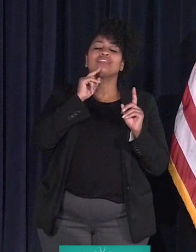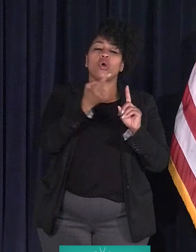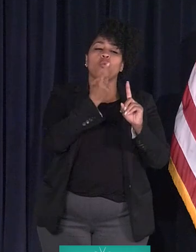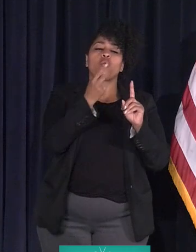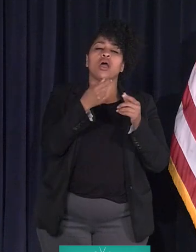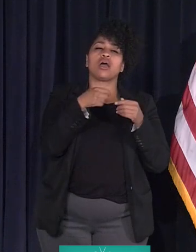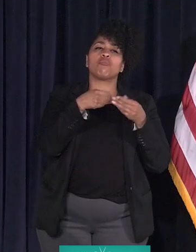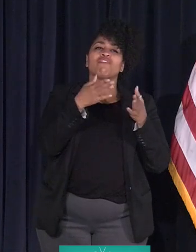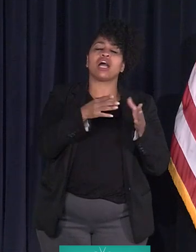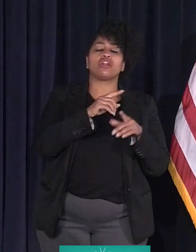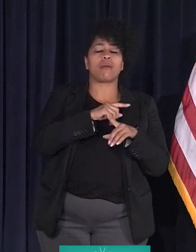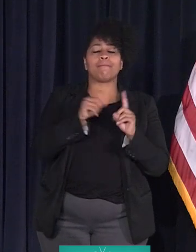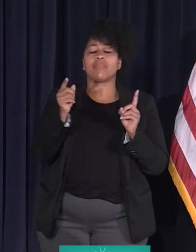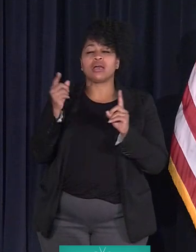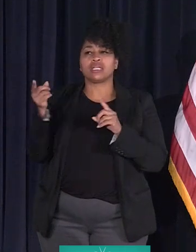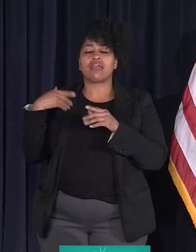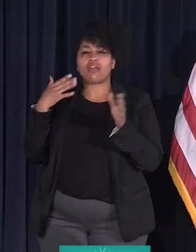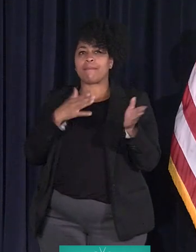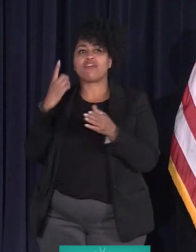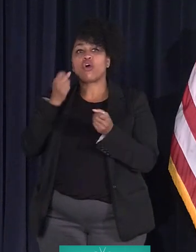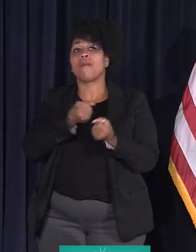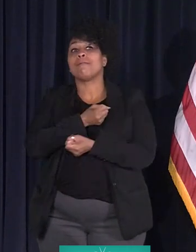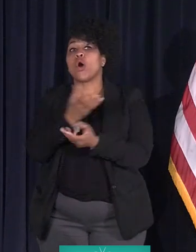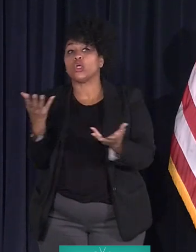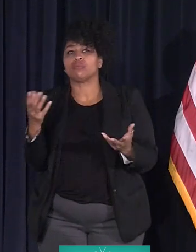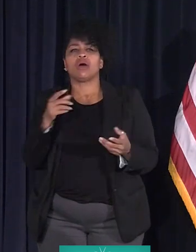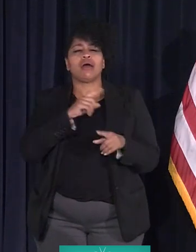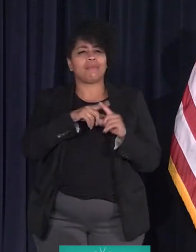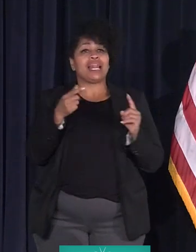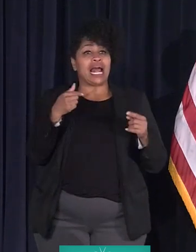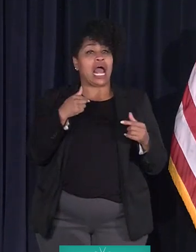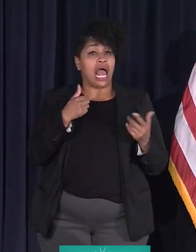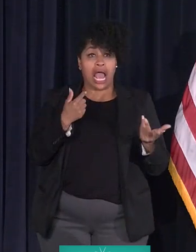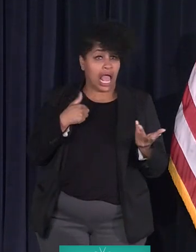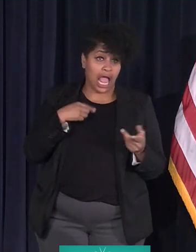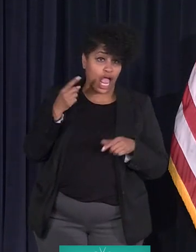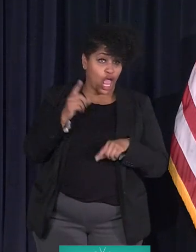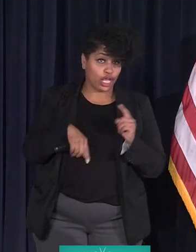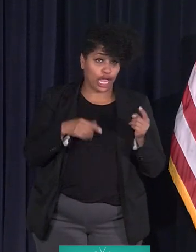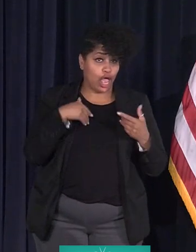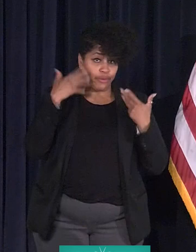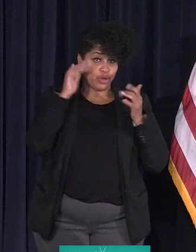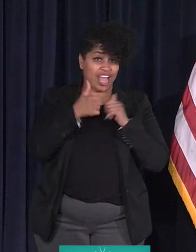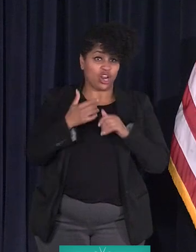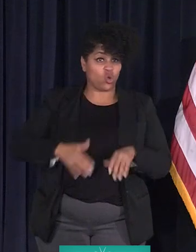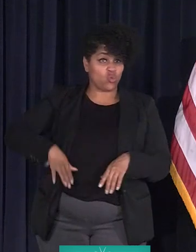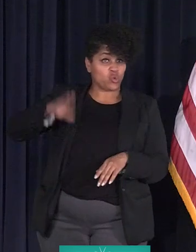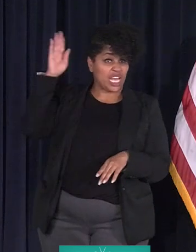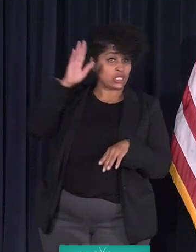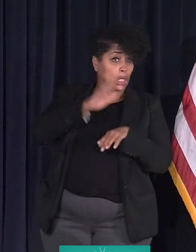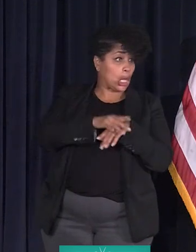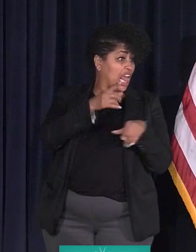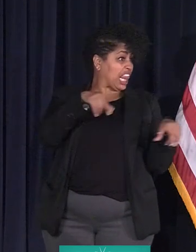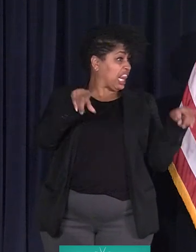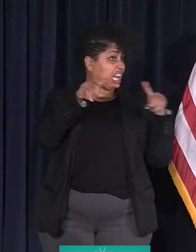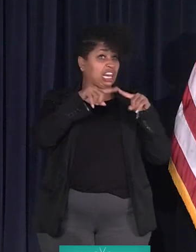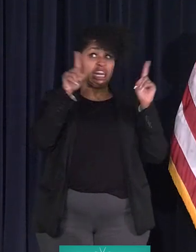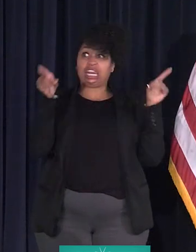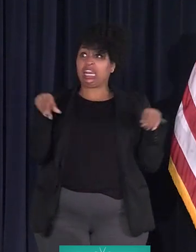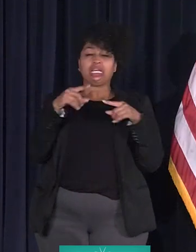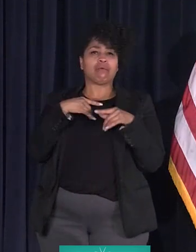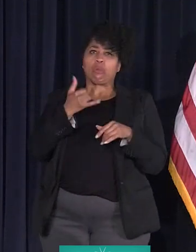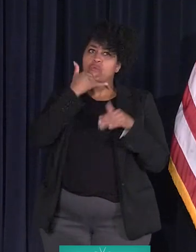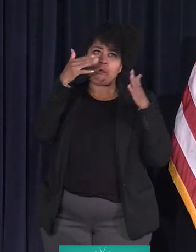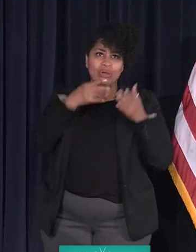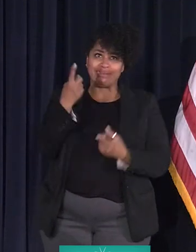plans for multiple providers. But as you probably gathered, I couldn't even know how to raise my hand on this, so I'm the wrong person to be asking the tech